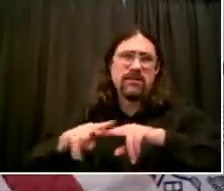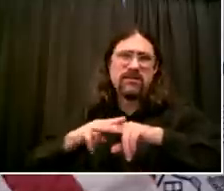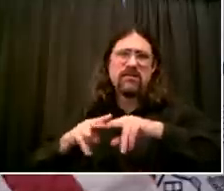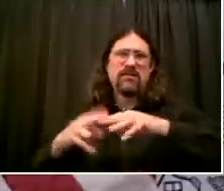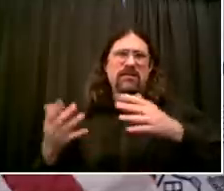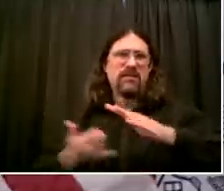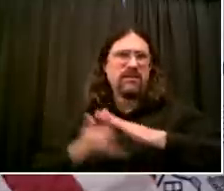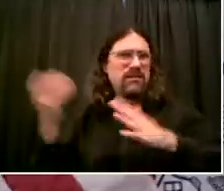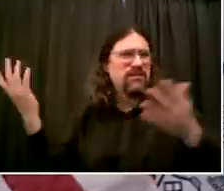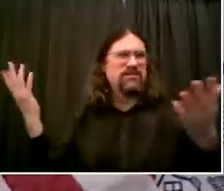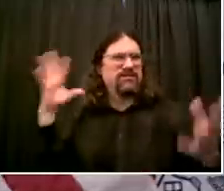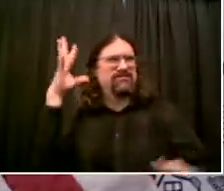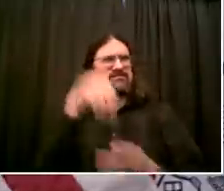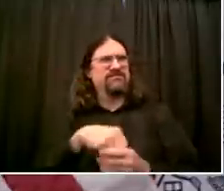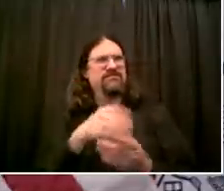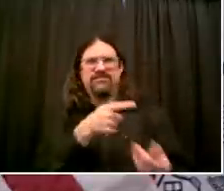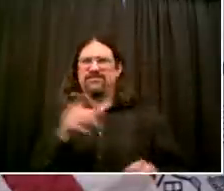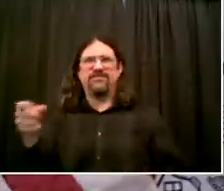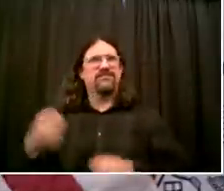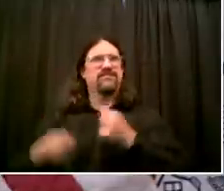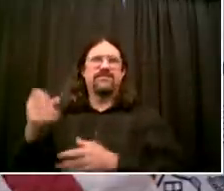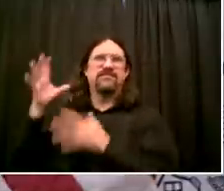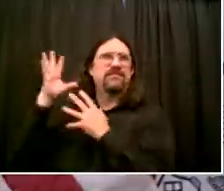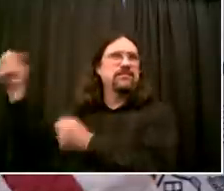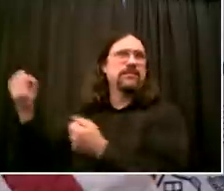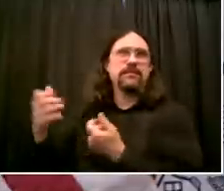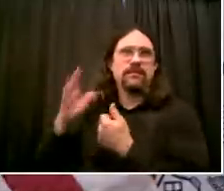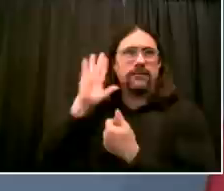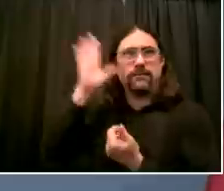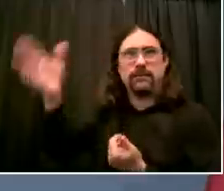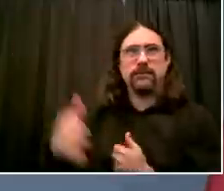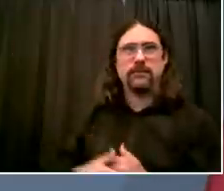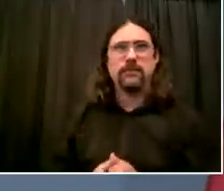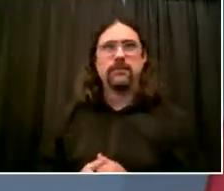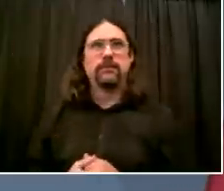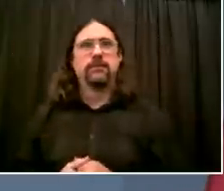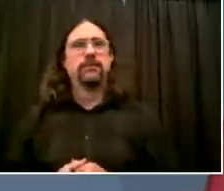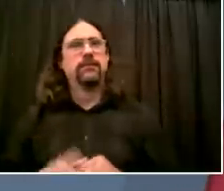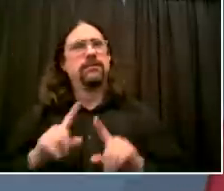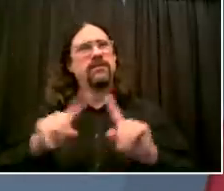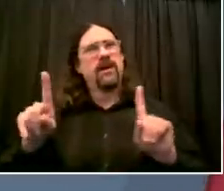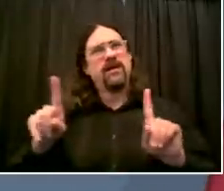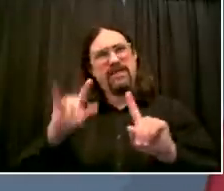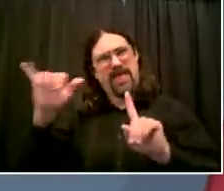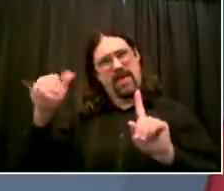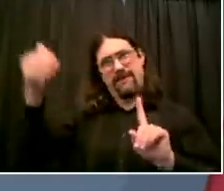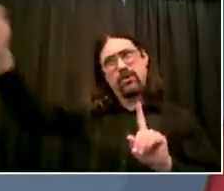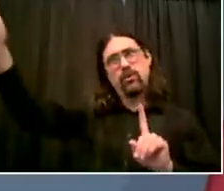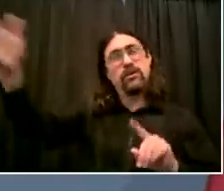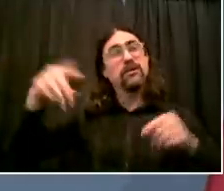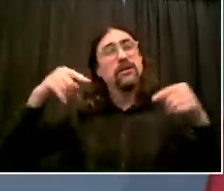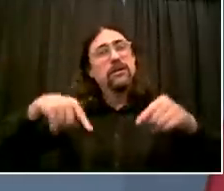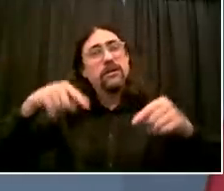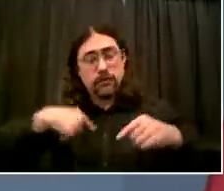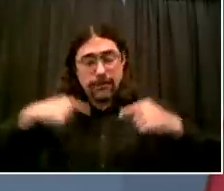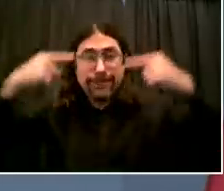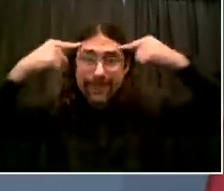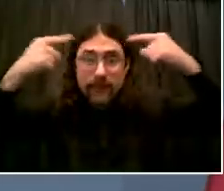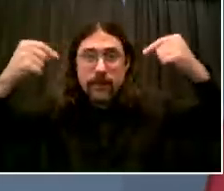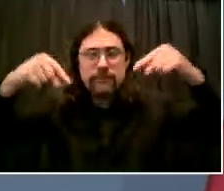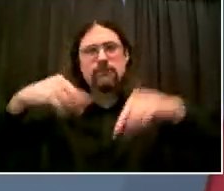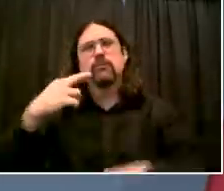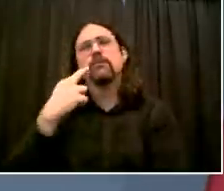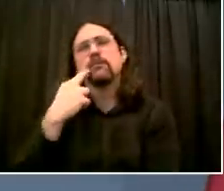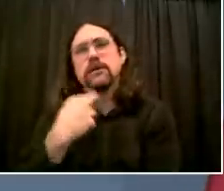restaurants survive and move forward. Commissioner, you want to add? No, I think, Gersh, you know, we've actually taken quite a bit of parking and repurposed it